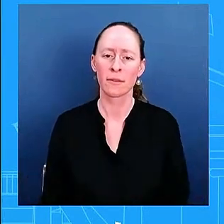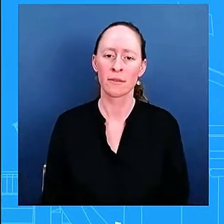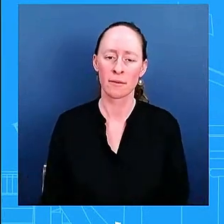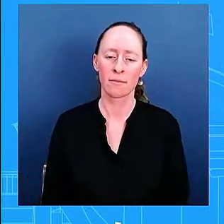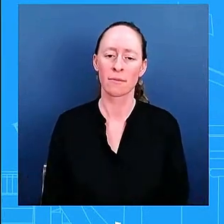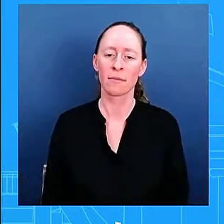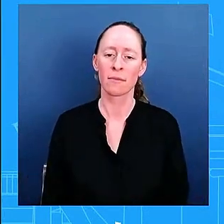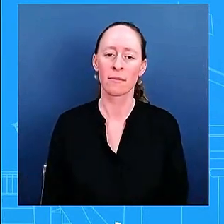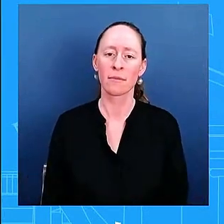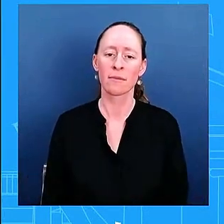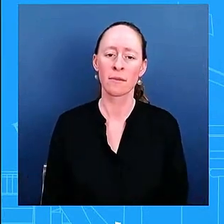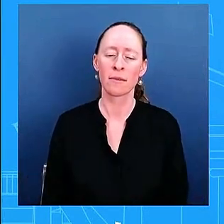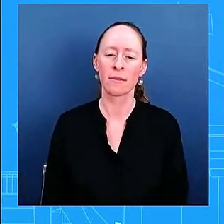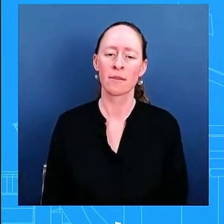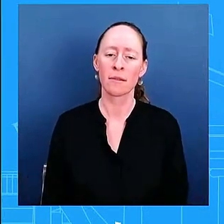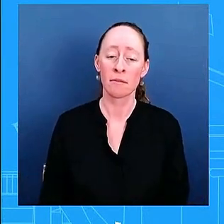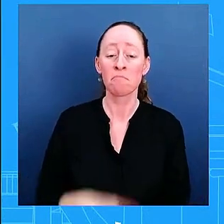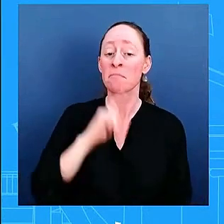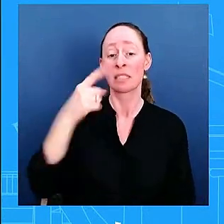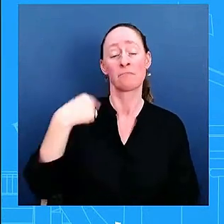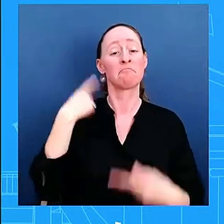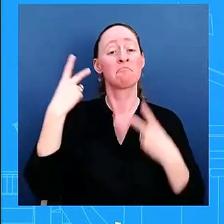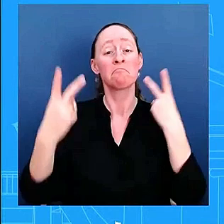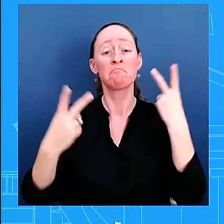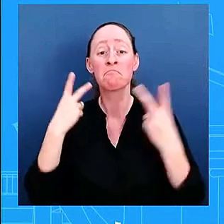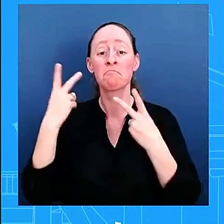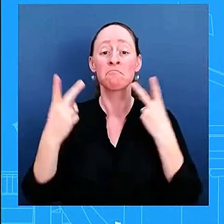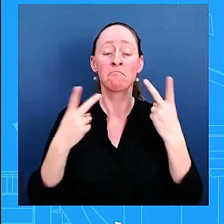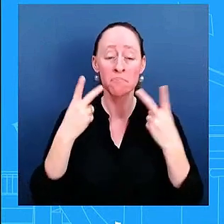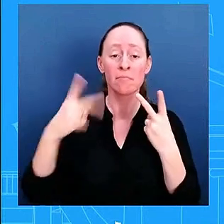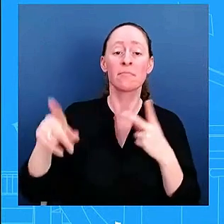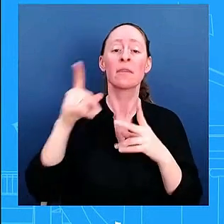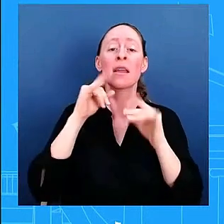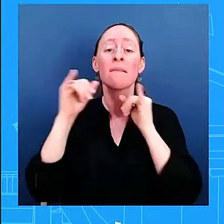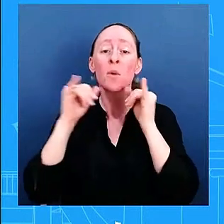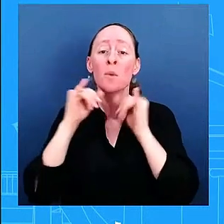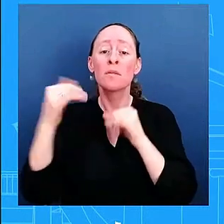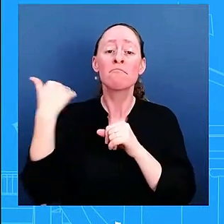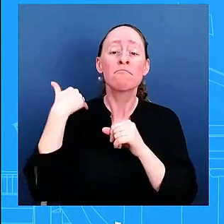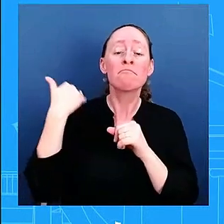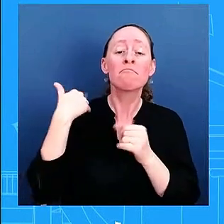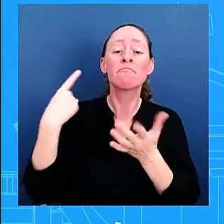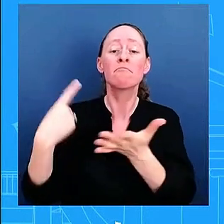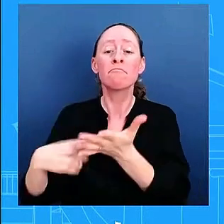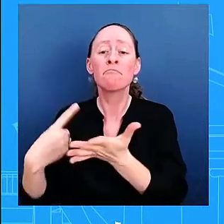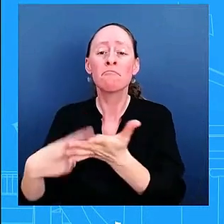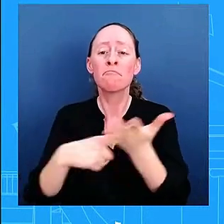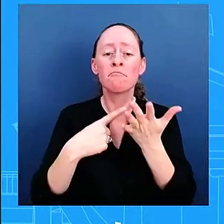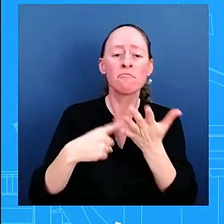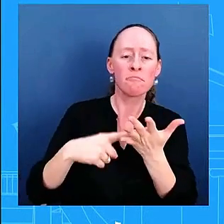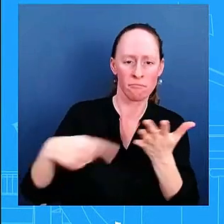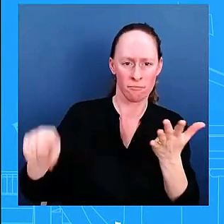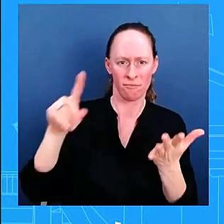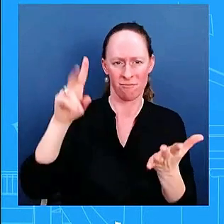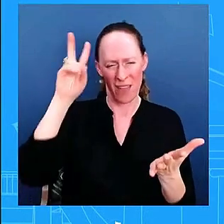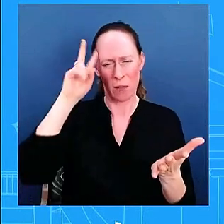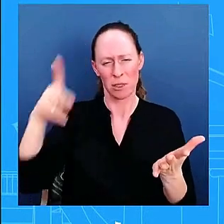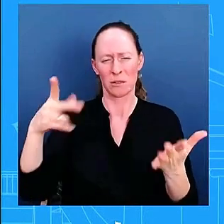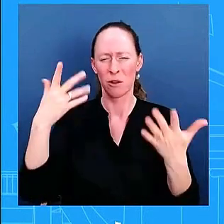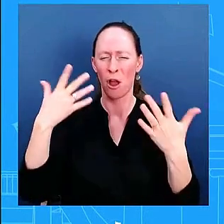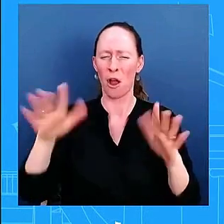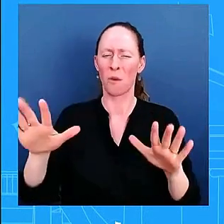strong a very clear-eyed vice president and how she sees this country moving forward